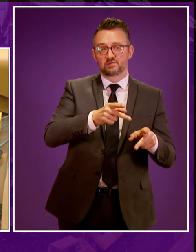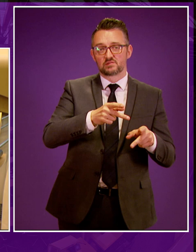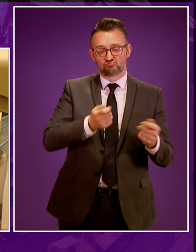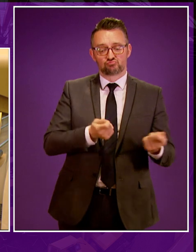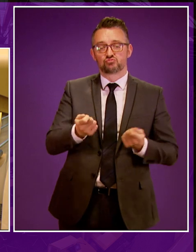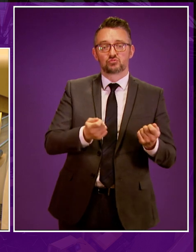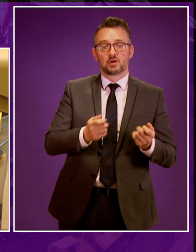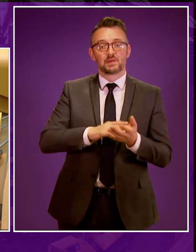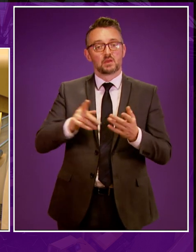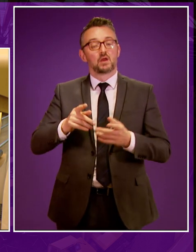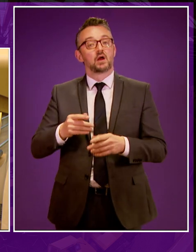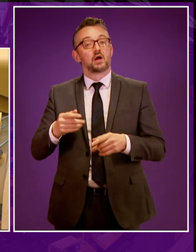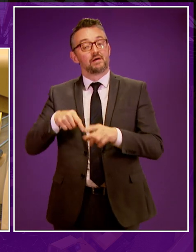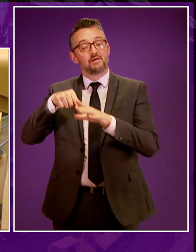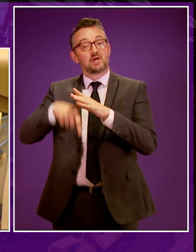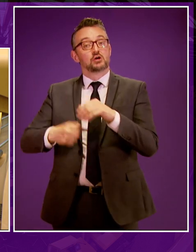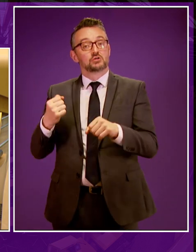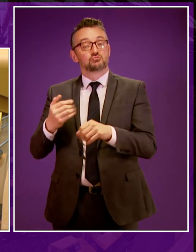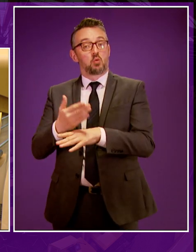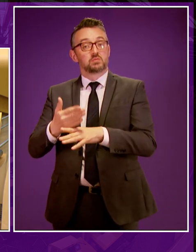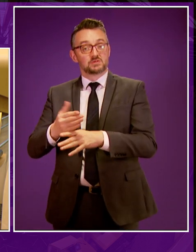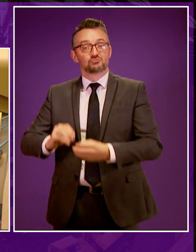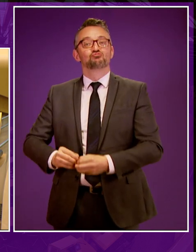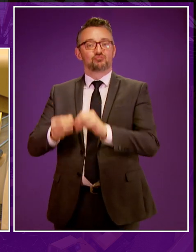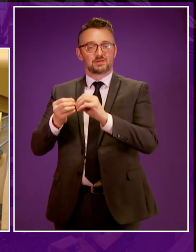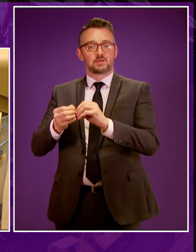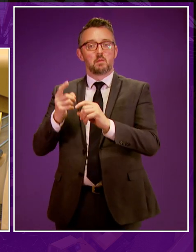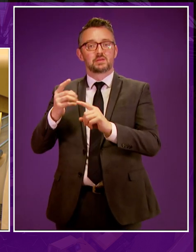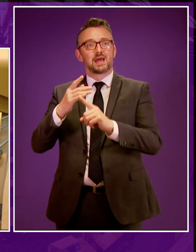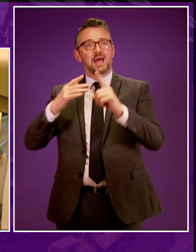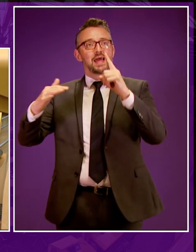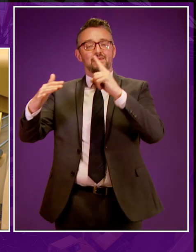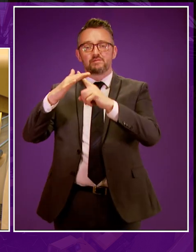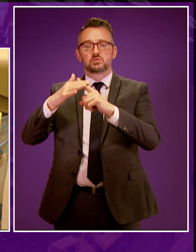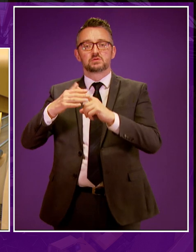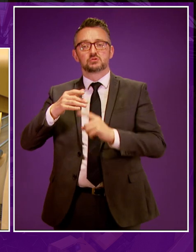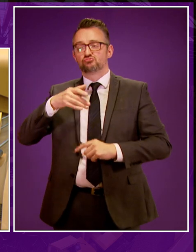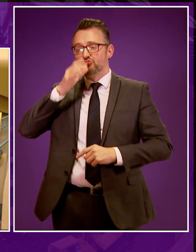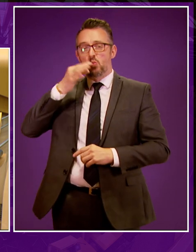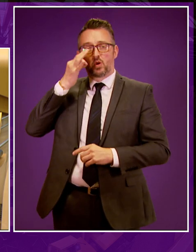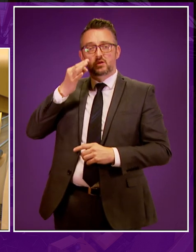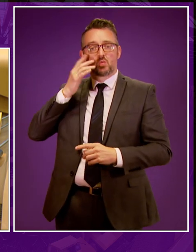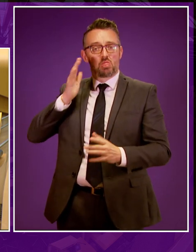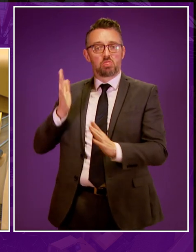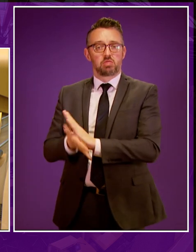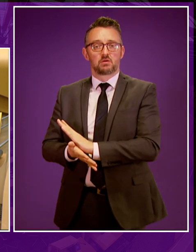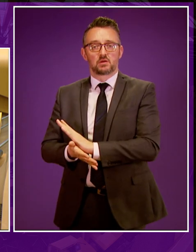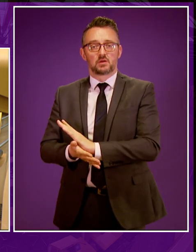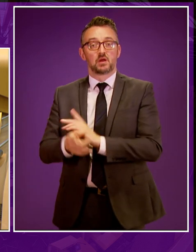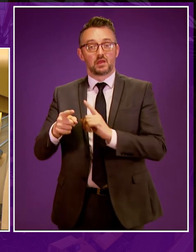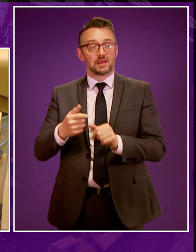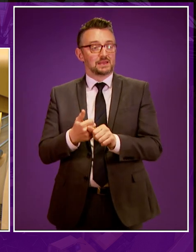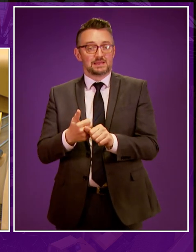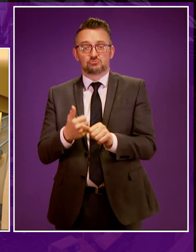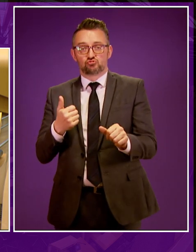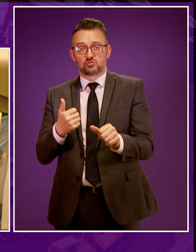fracking jobs created at the expense of the very air we breathe and the water we drink. It would see an industry